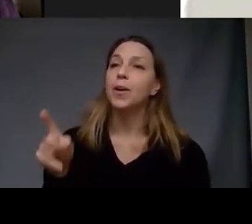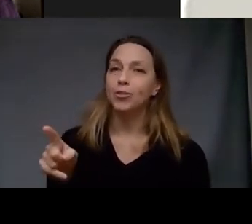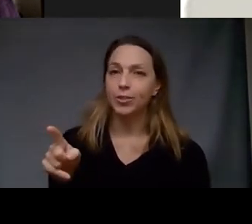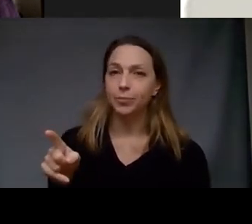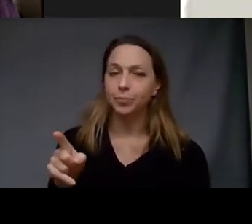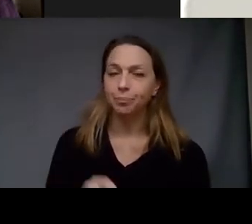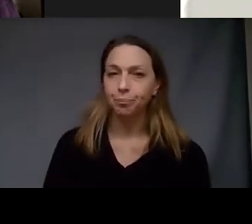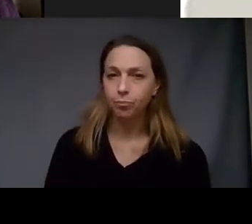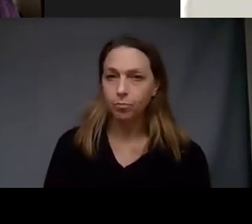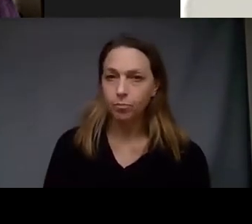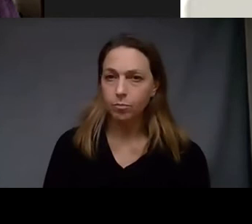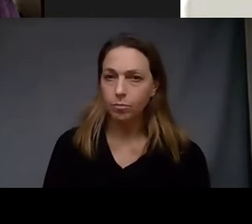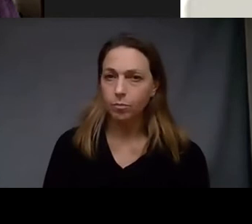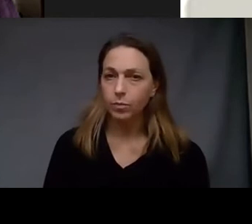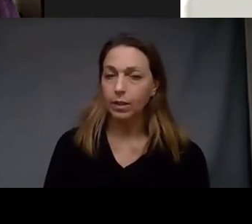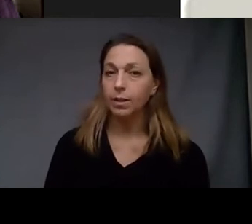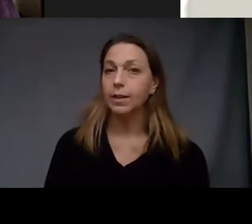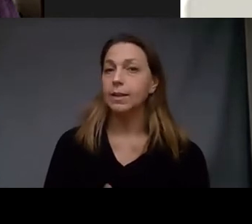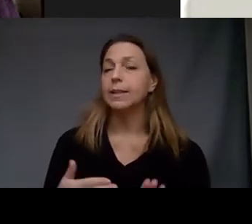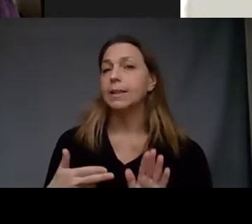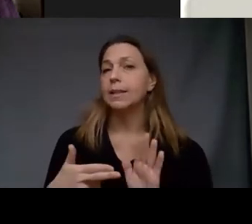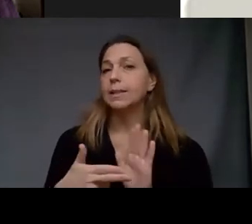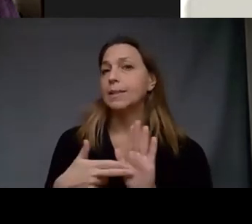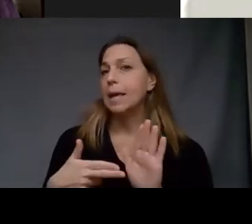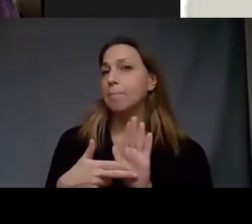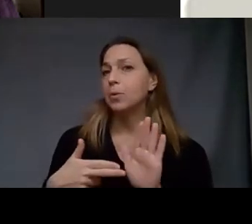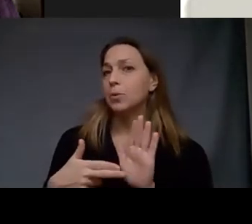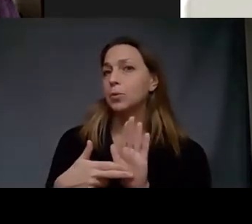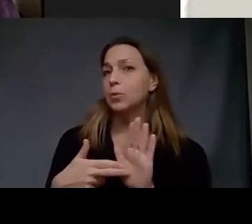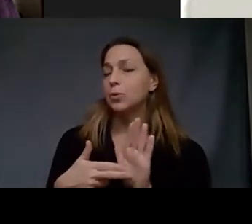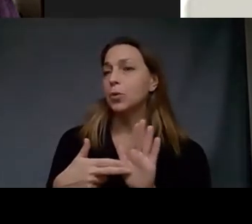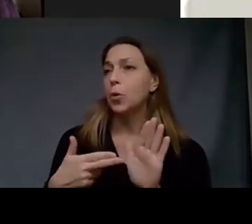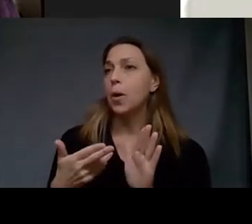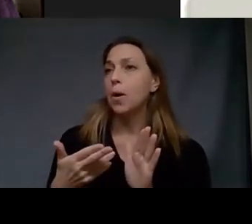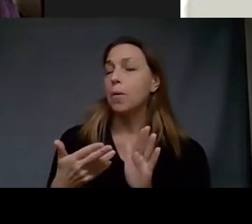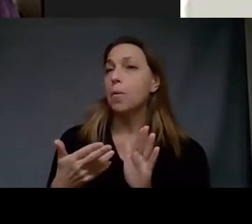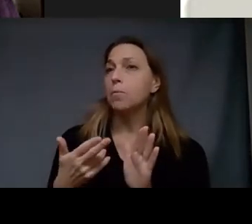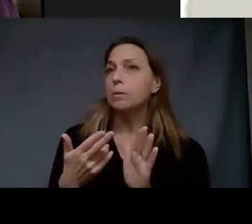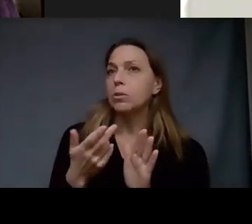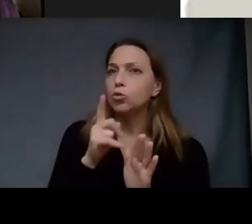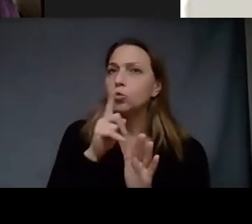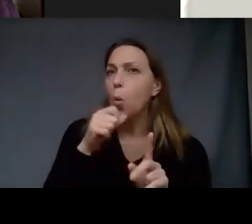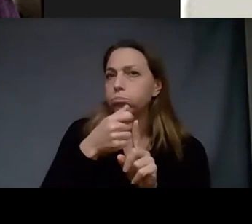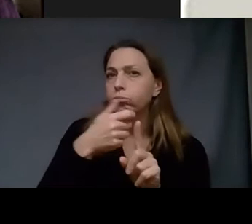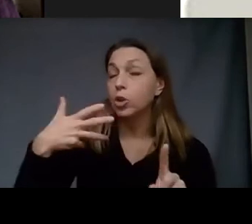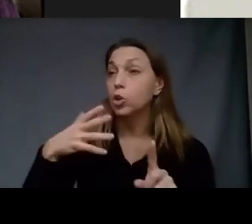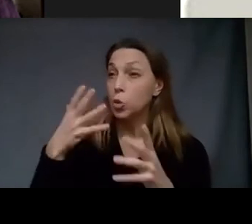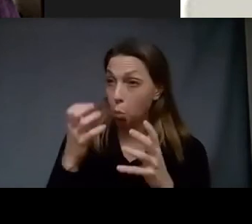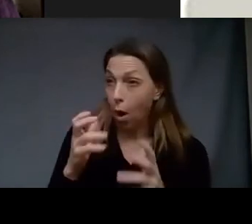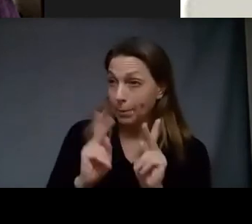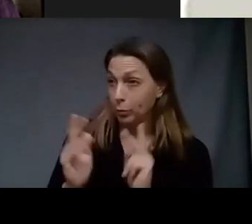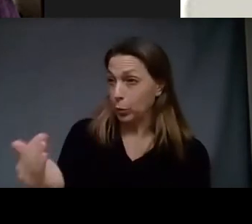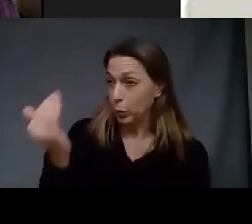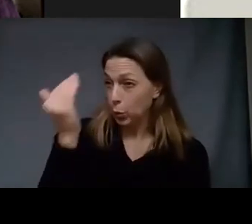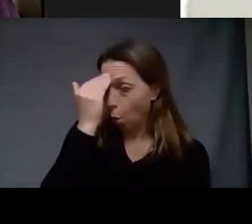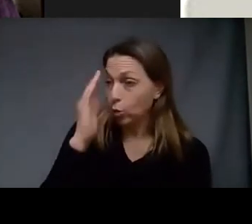this one asks the labels provide very little information do you want people to know the stories behind your works how do you want the visitor